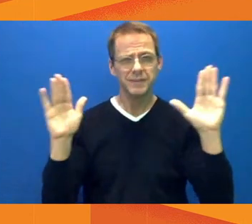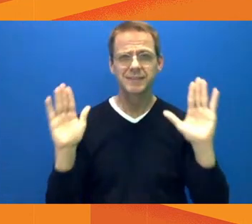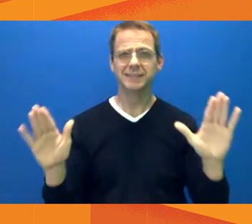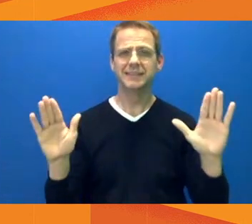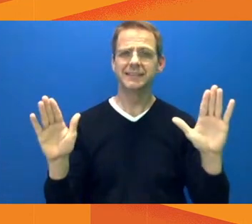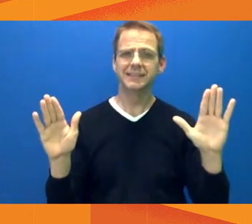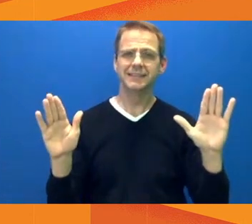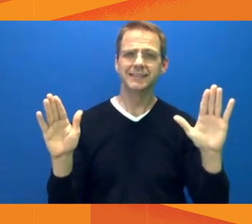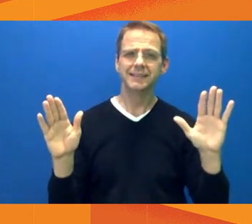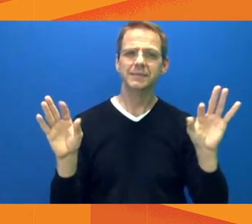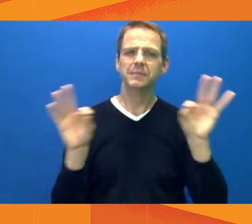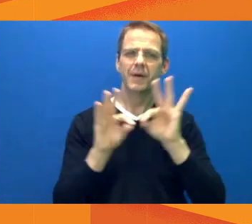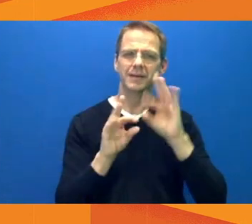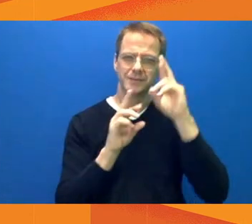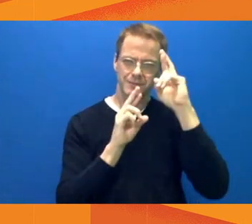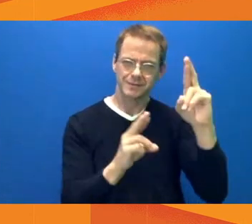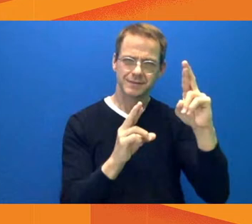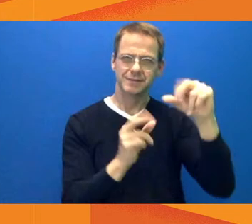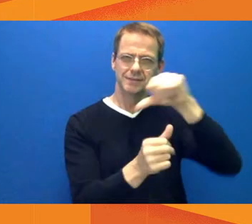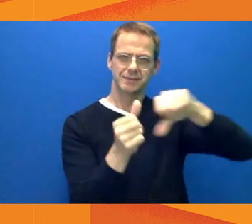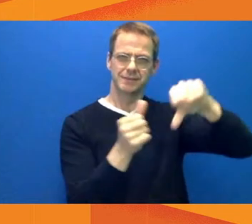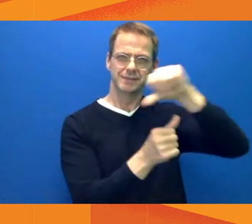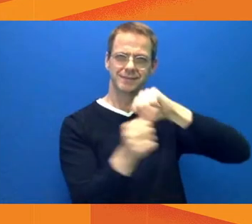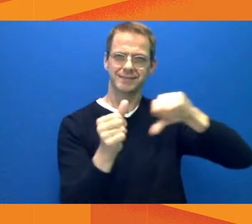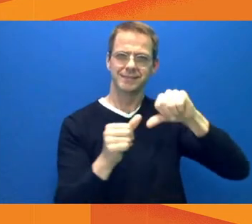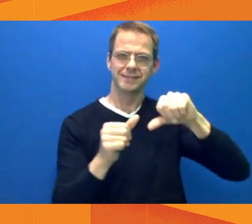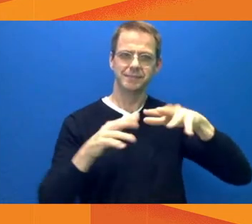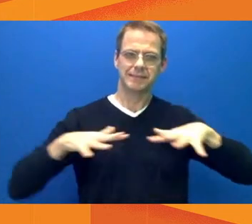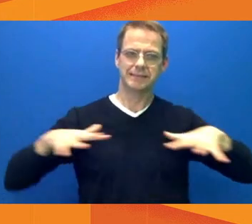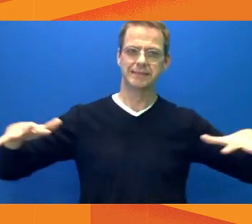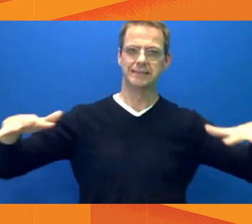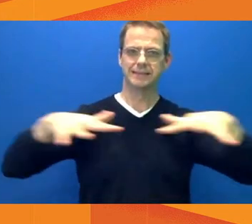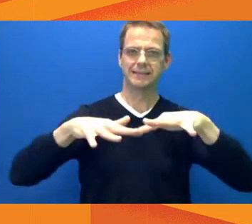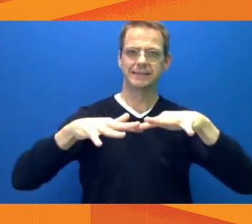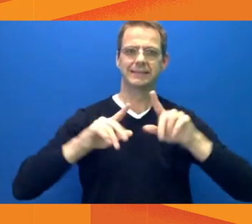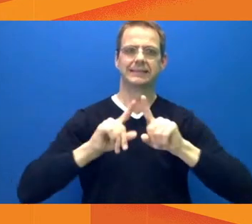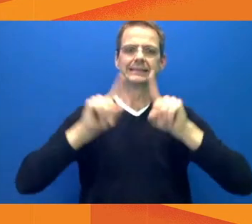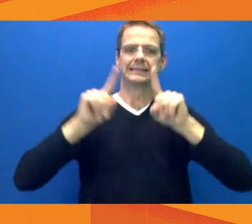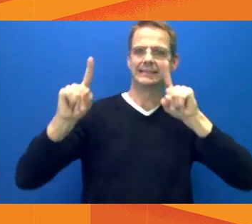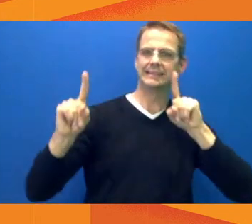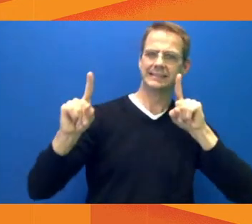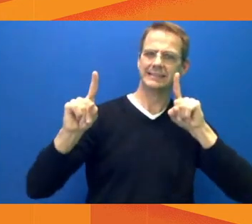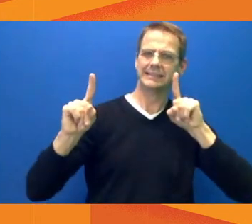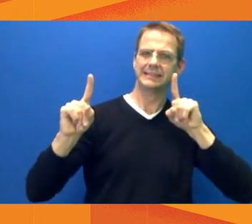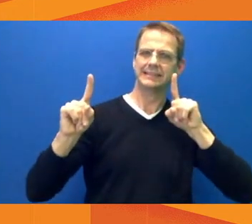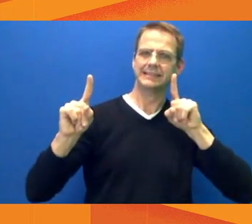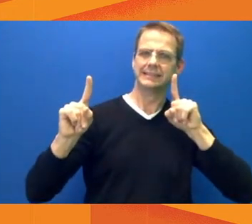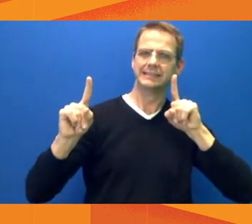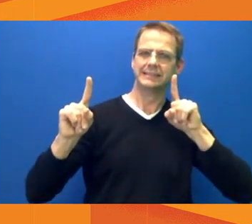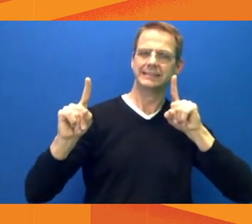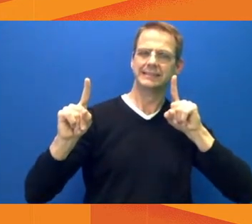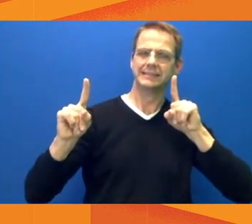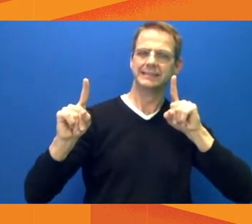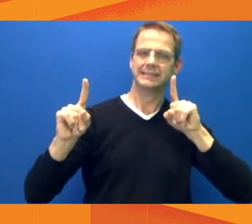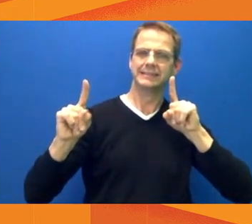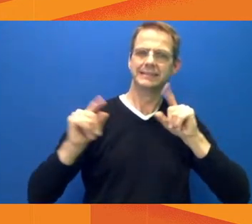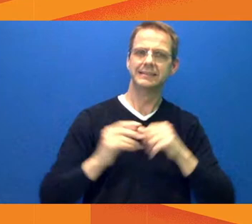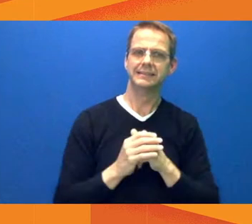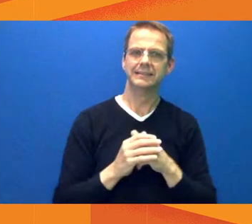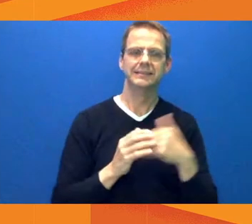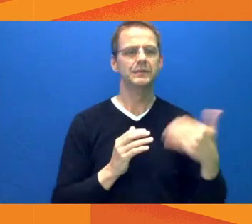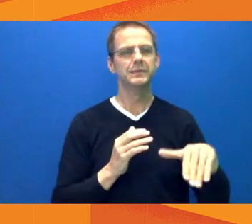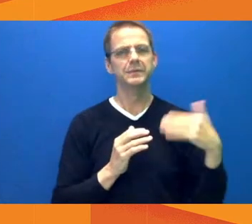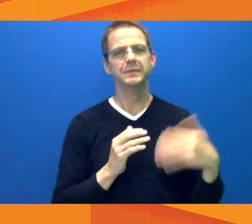stay safe. So vigilance is the order of the day here now more than ever because of these much more